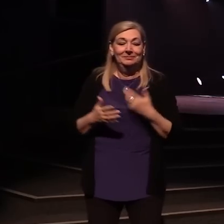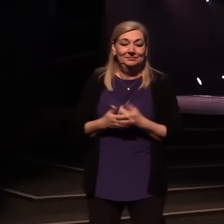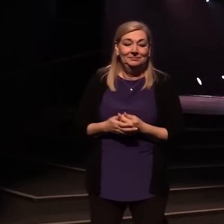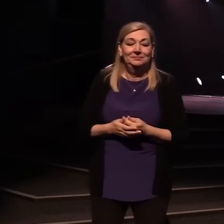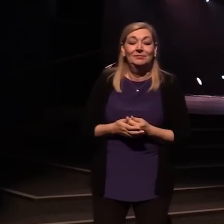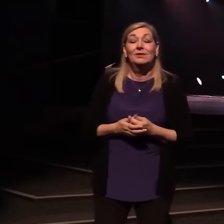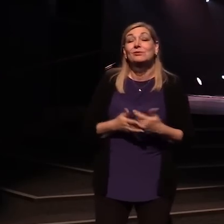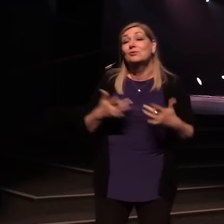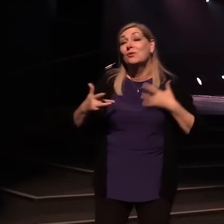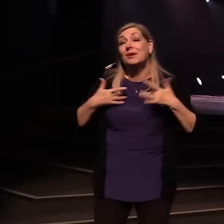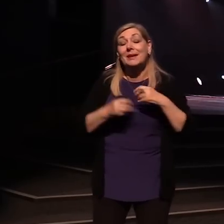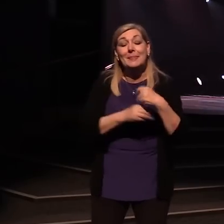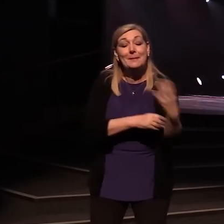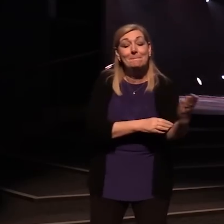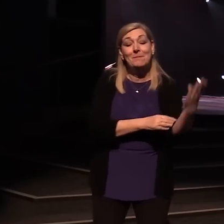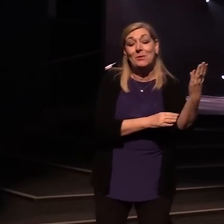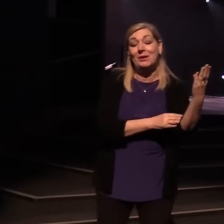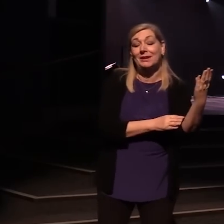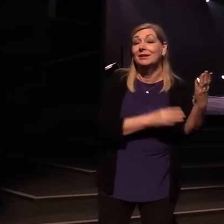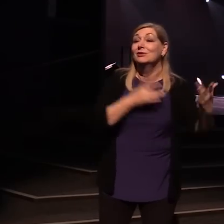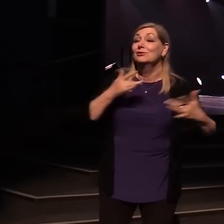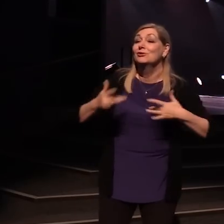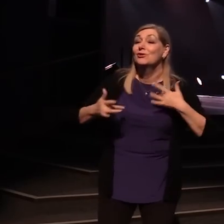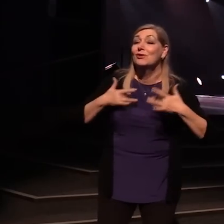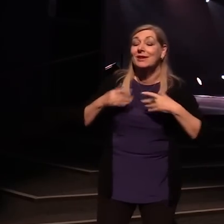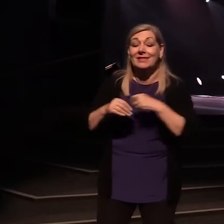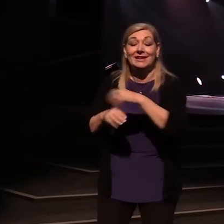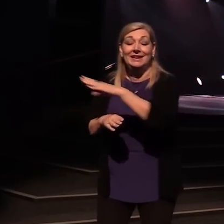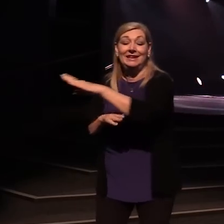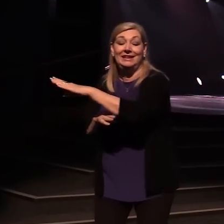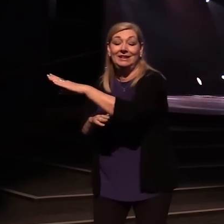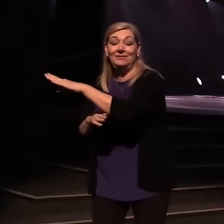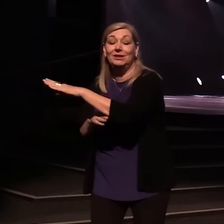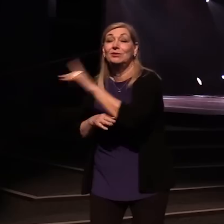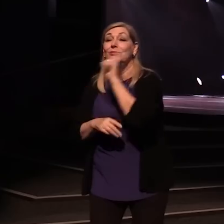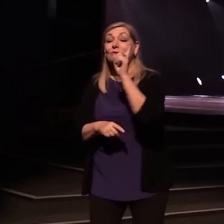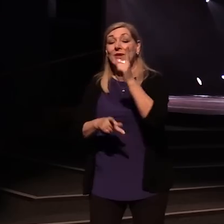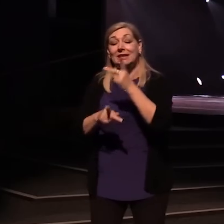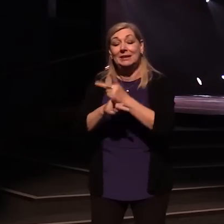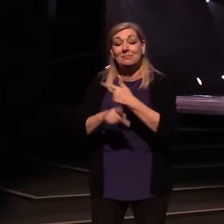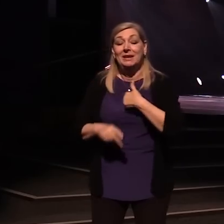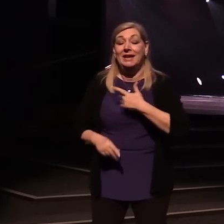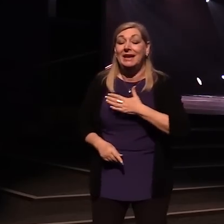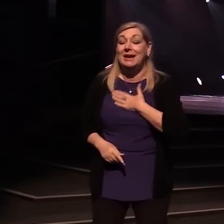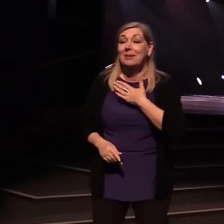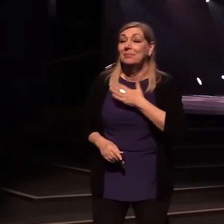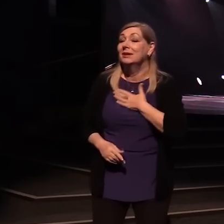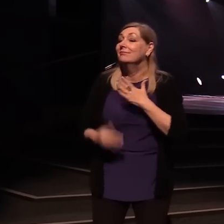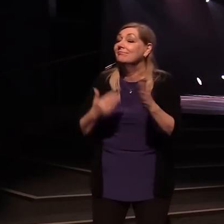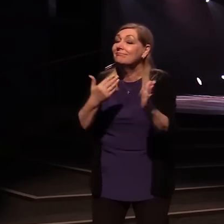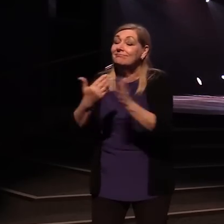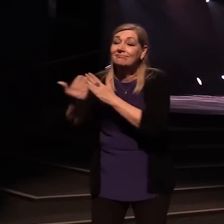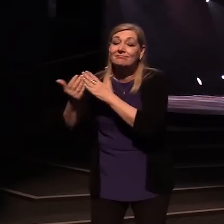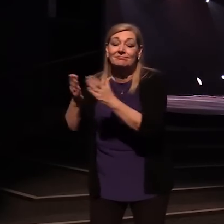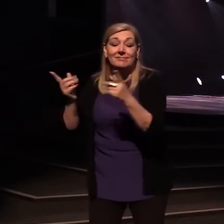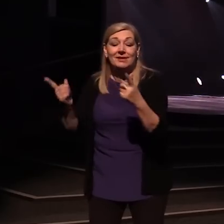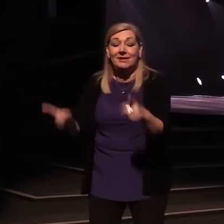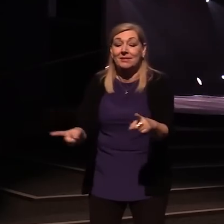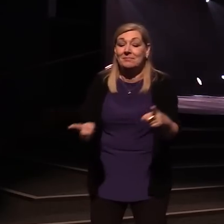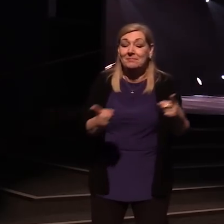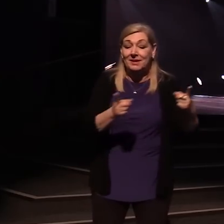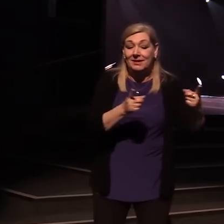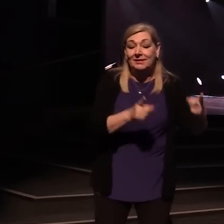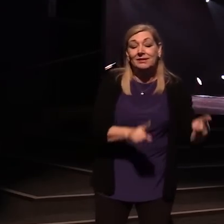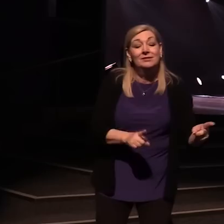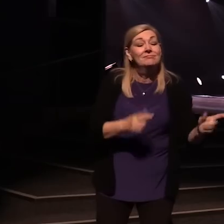I've got joy in the morning, joy in the evening. You keep me dancing in every